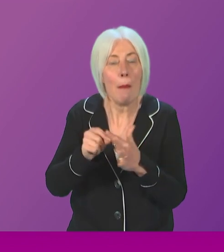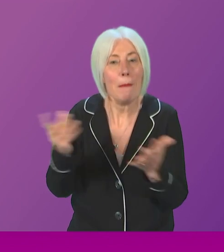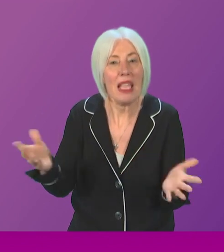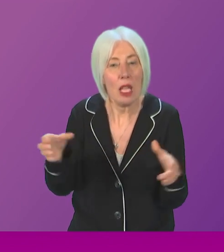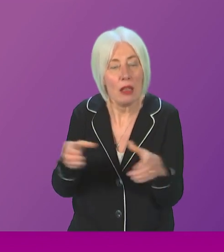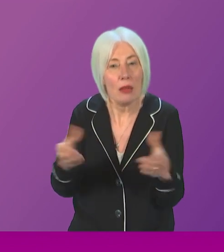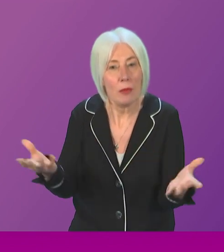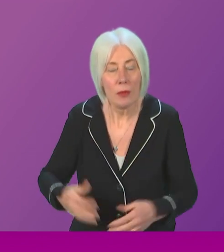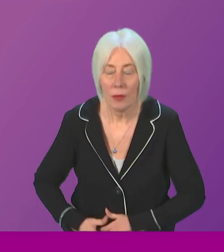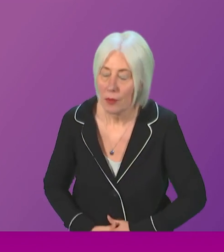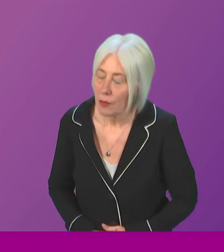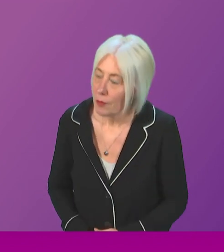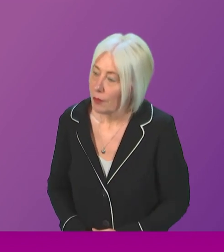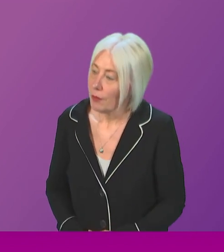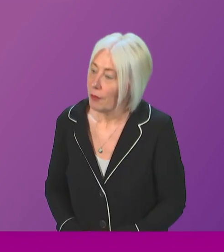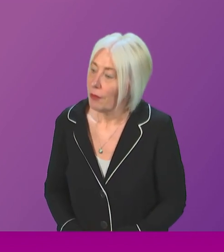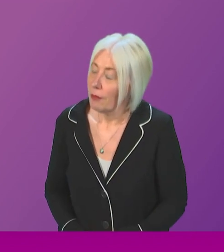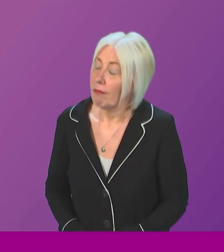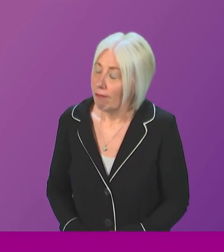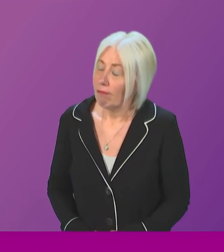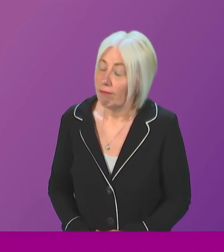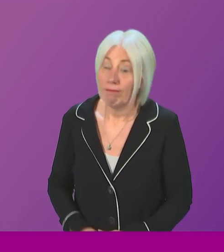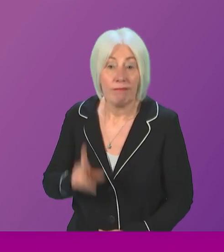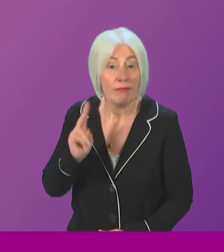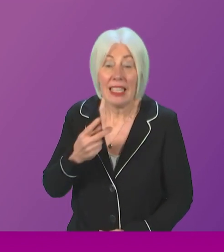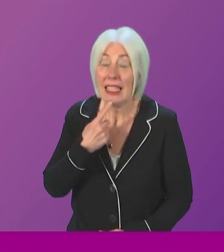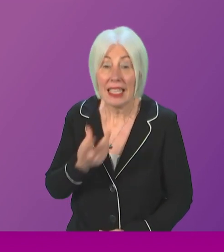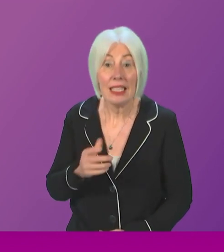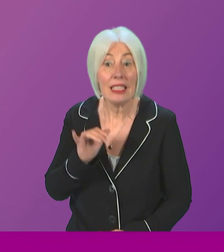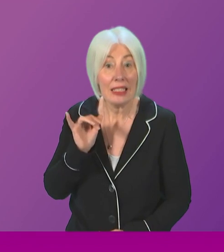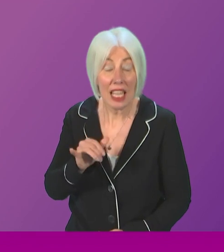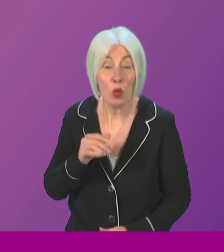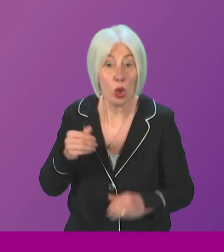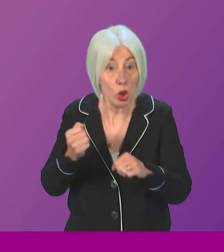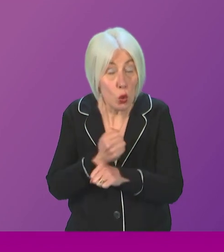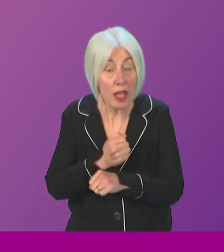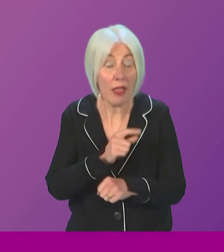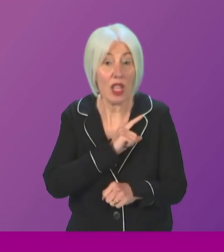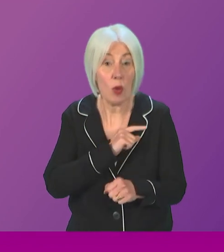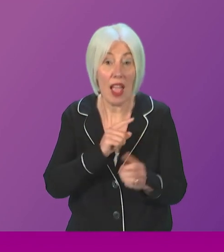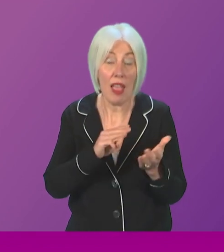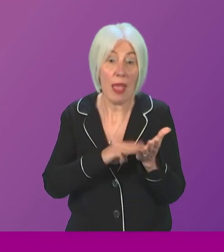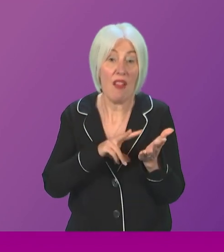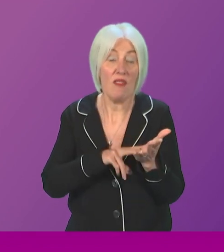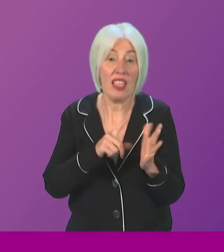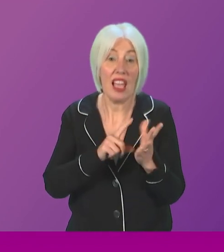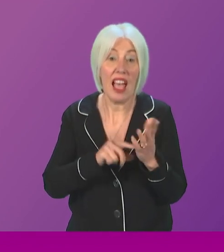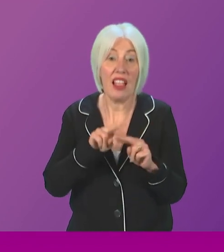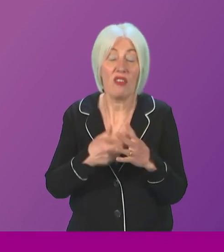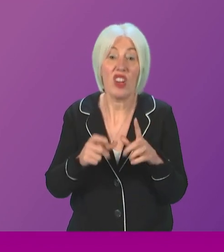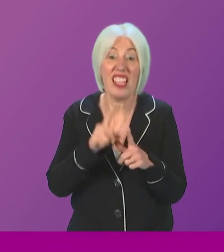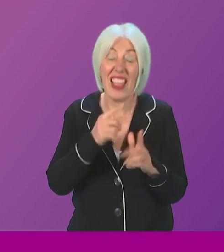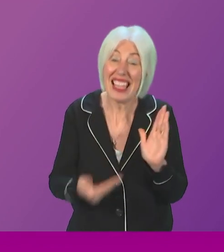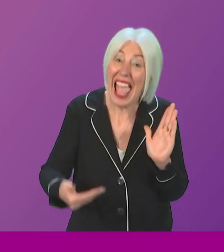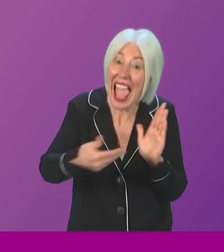Can I say, once again to Anas Sauer, we are acting now. That's why the MV Alfred, an additional vessel which we have